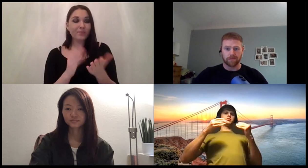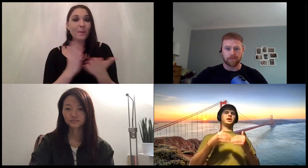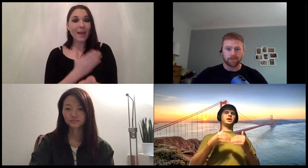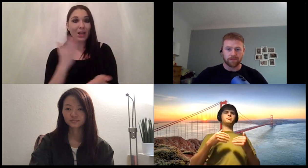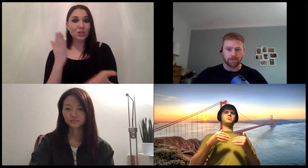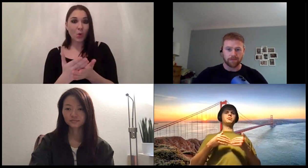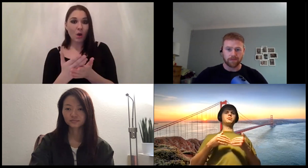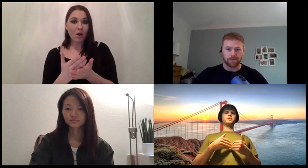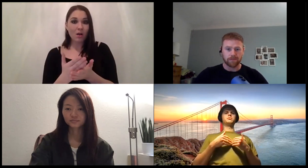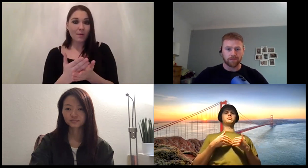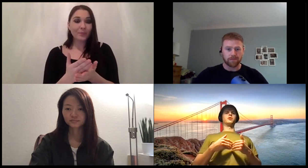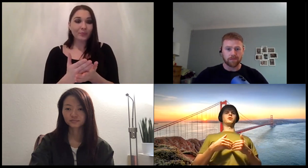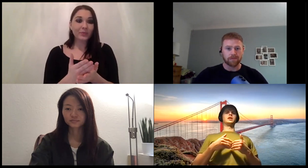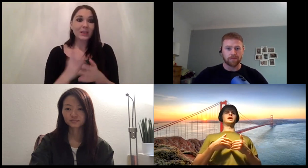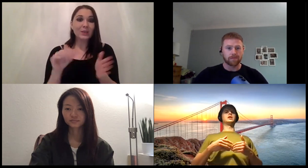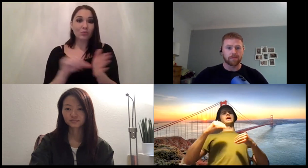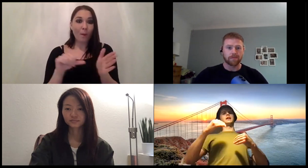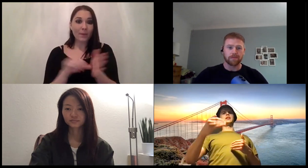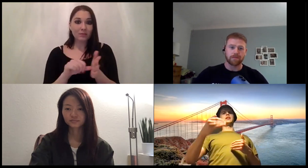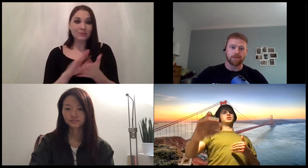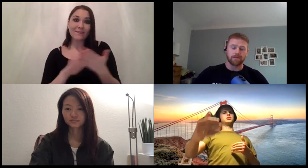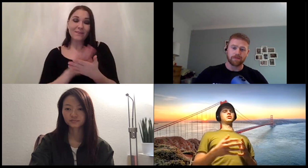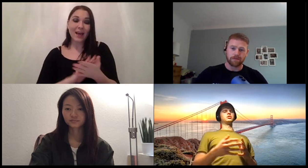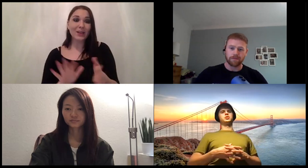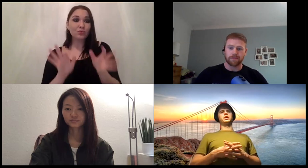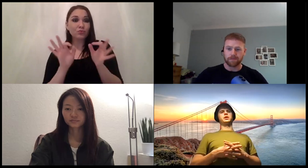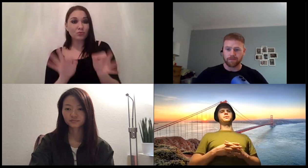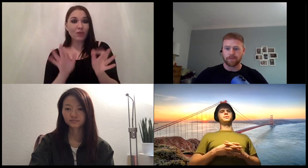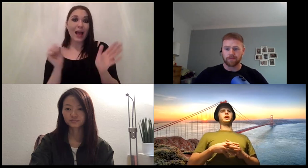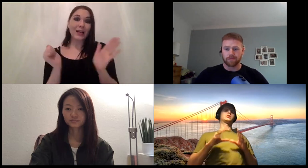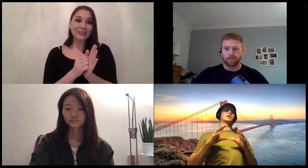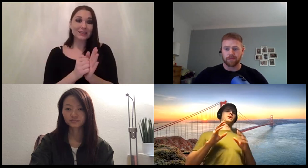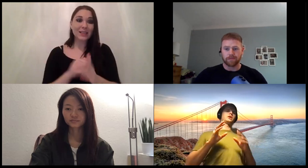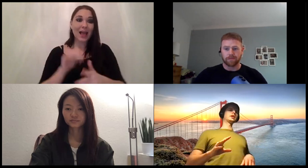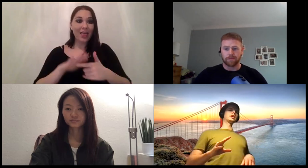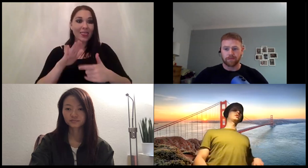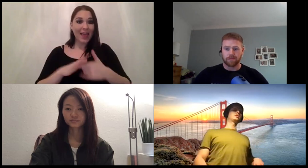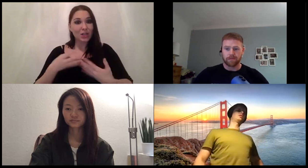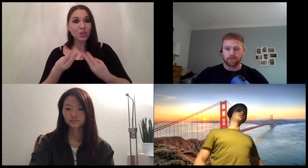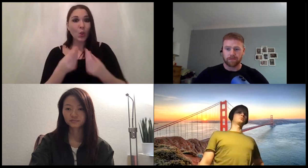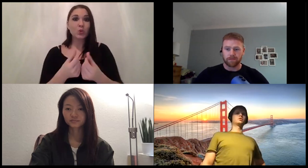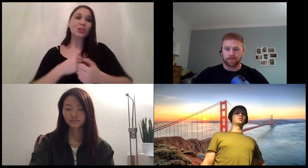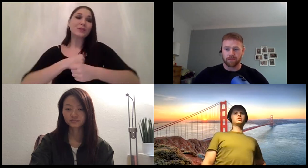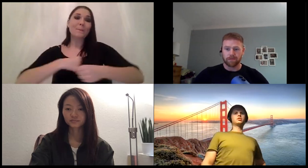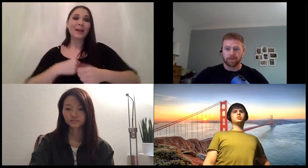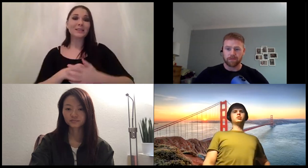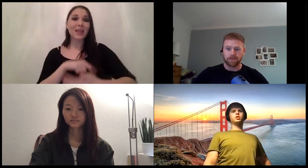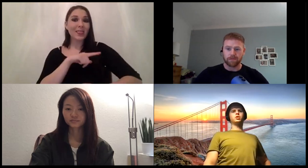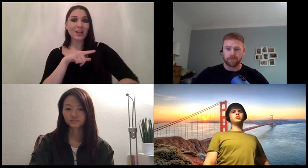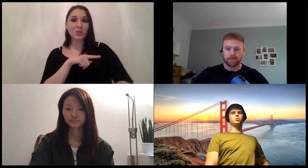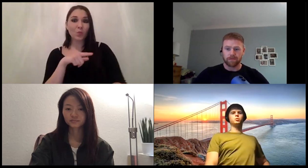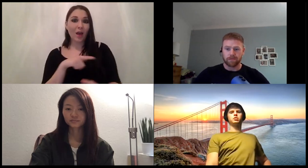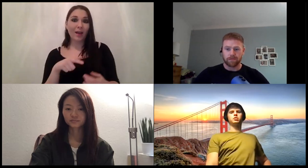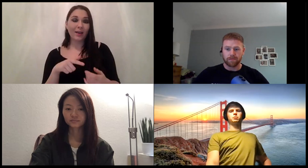defined the problem correctly beforehand and then enter the solution space okay so that's why intentionally we do not want to look into